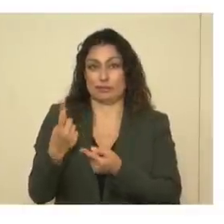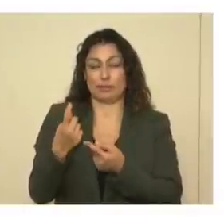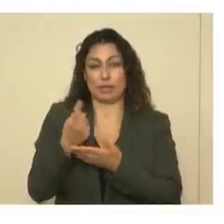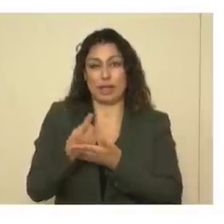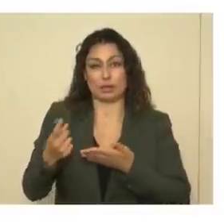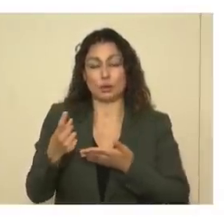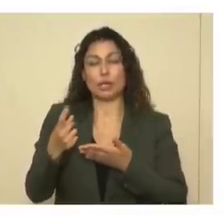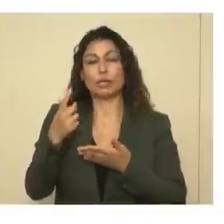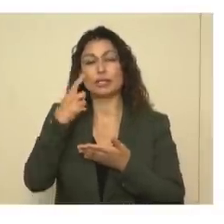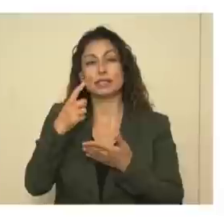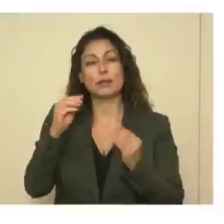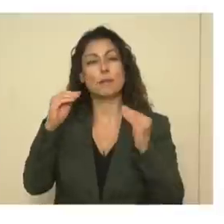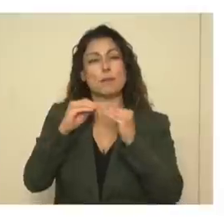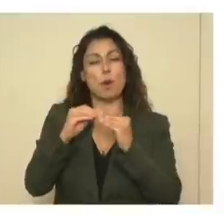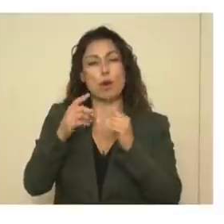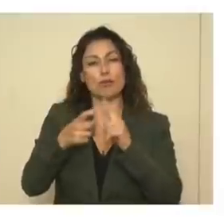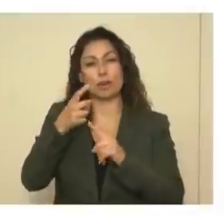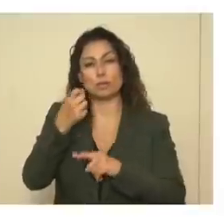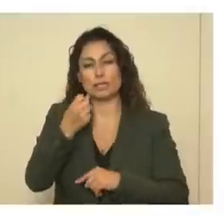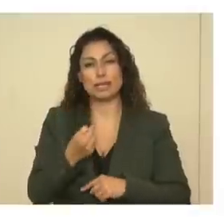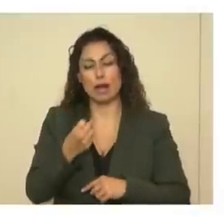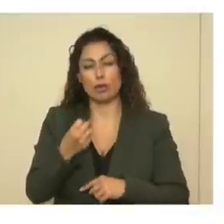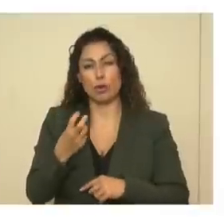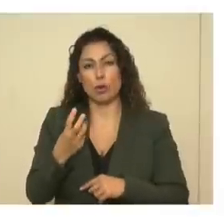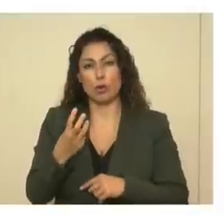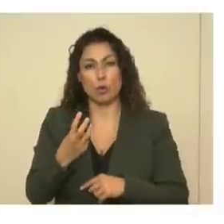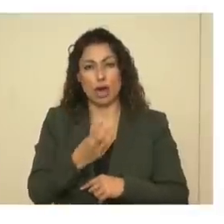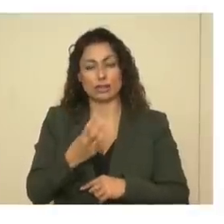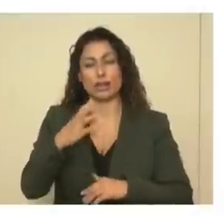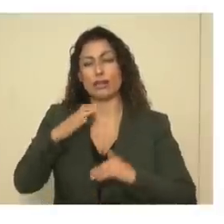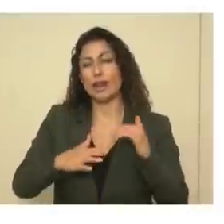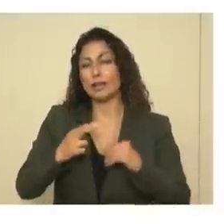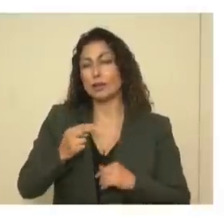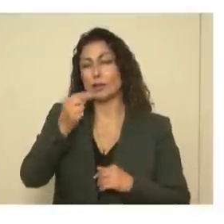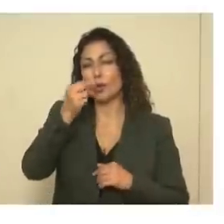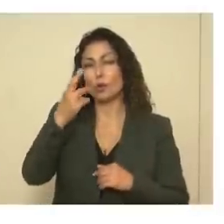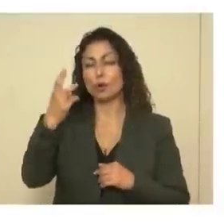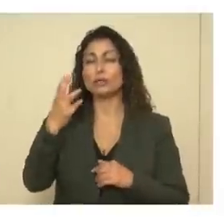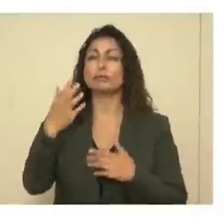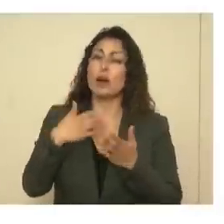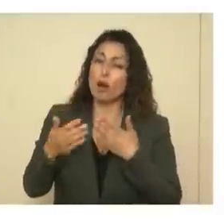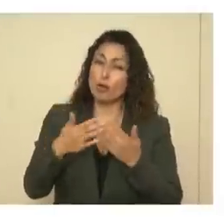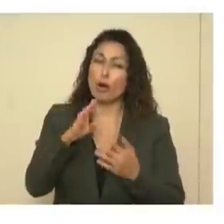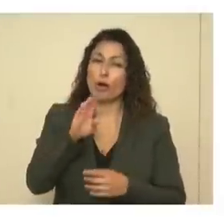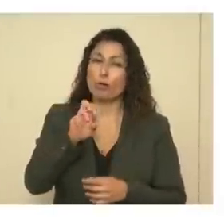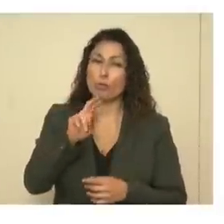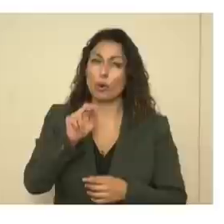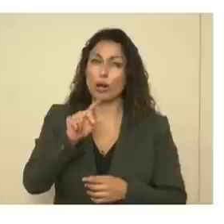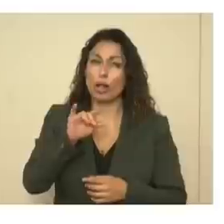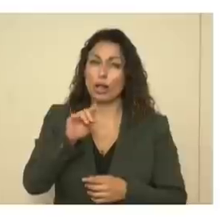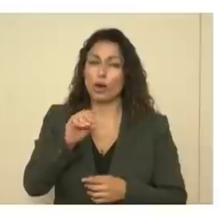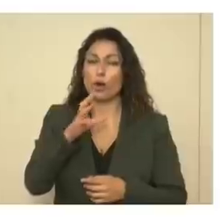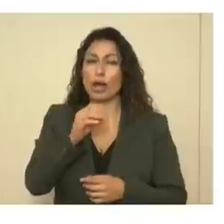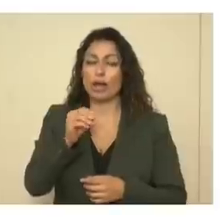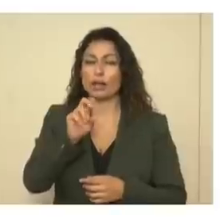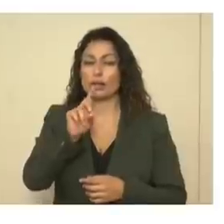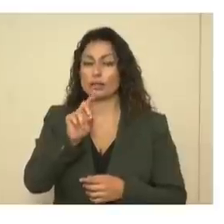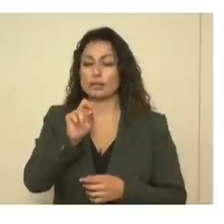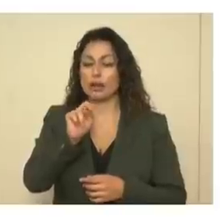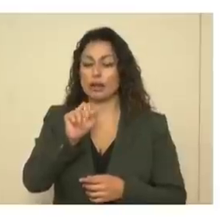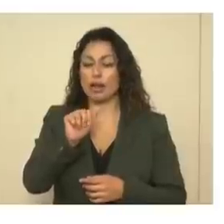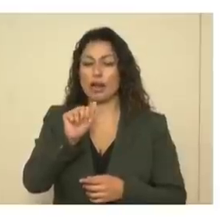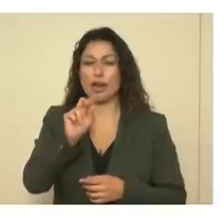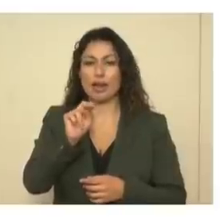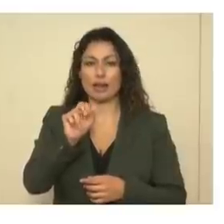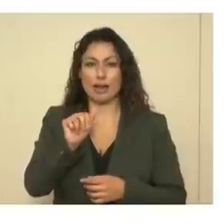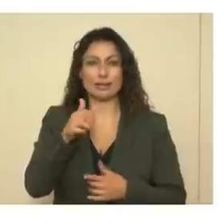cases per day coming out of the southwest than we are the northwest, although Bernalillo and Doña Ana still lead the state